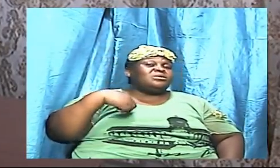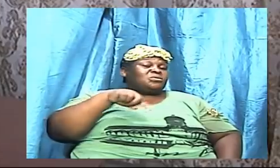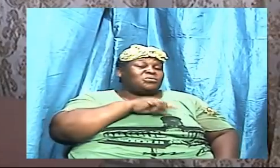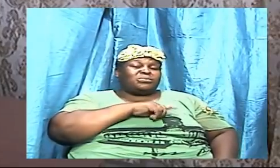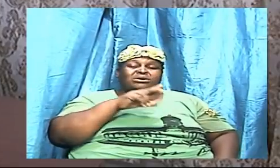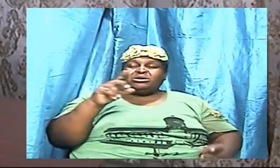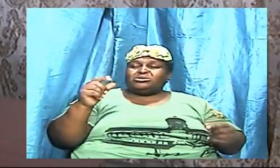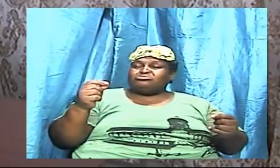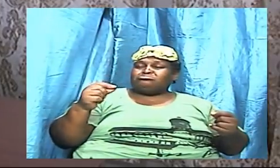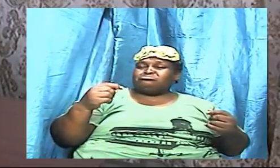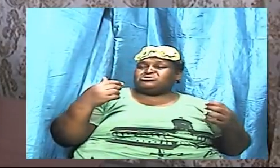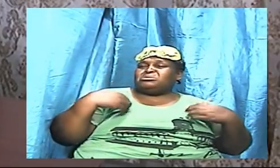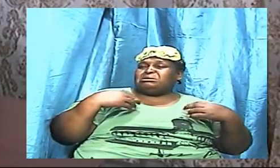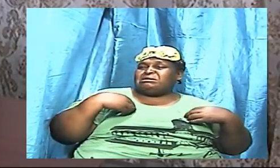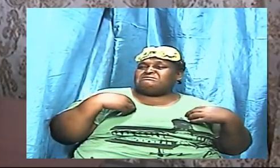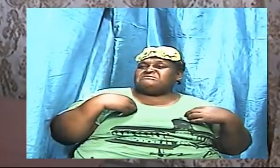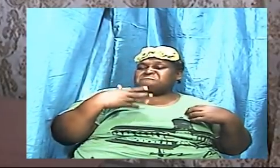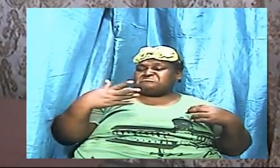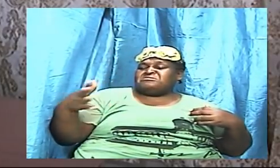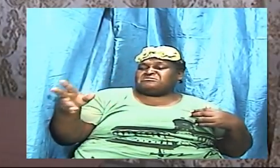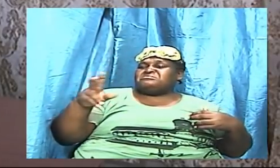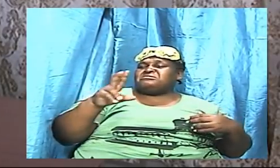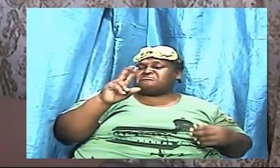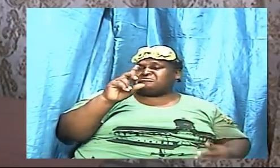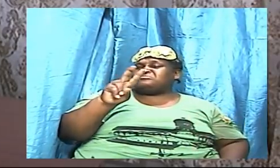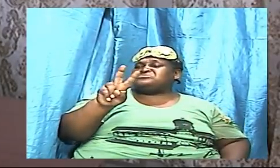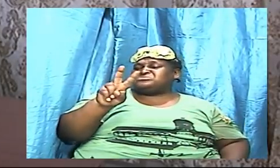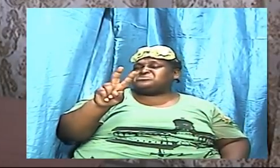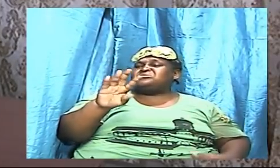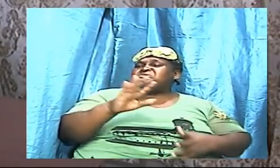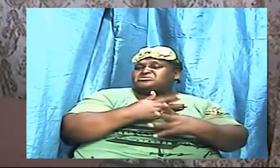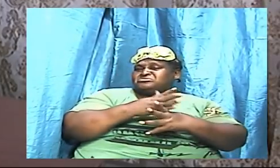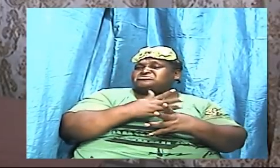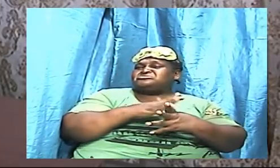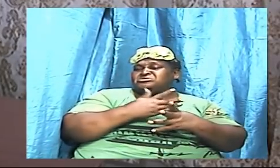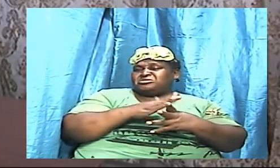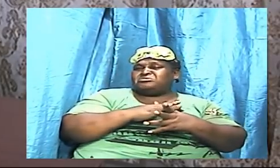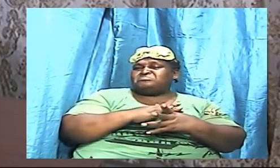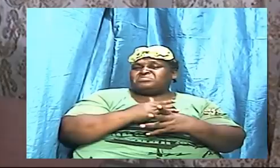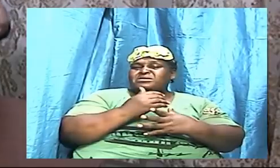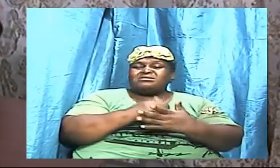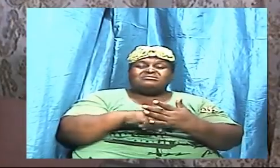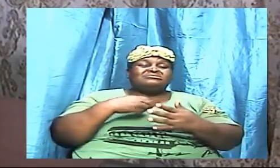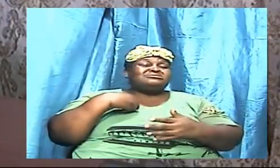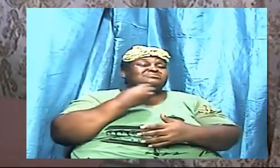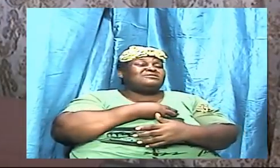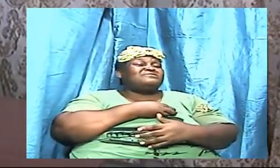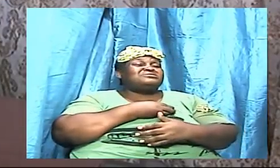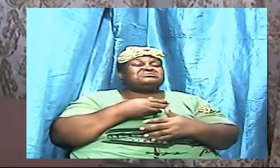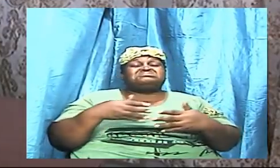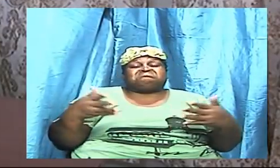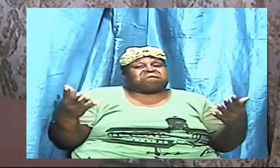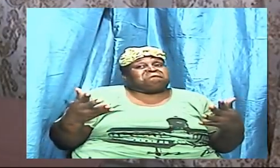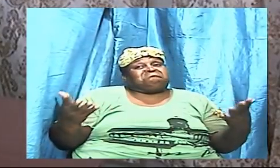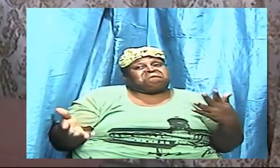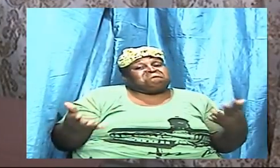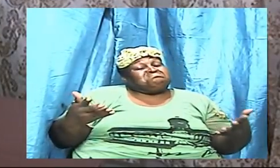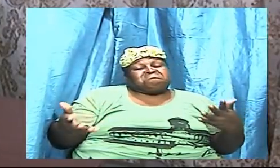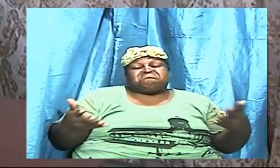a thing or two just to share this evening. Some of us might not even realize, might not even